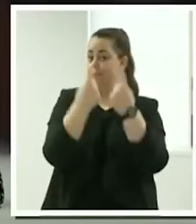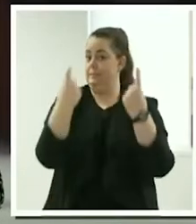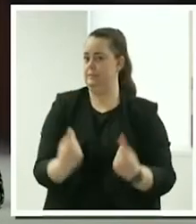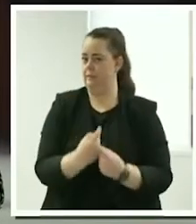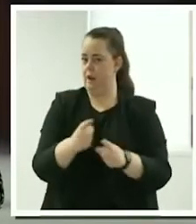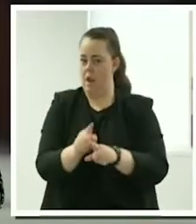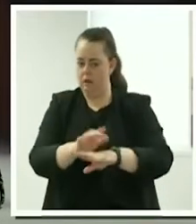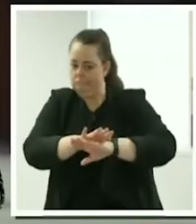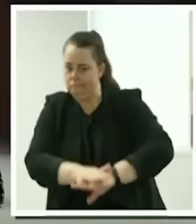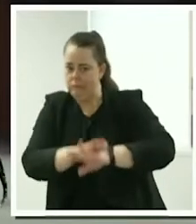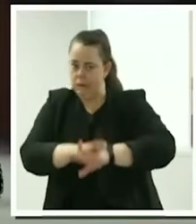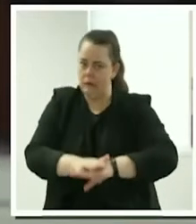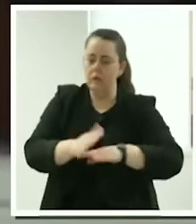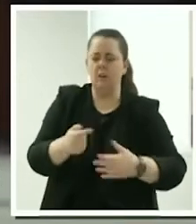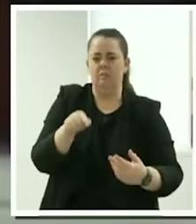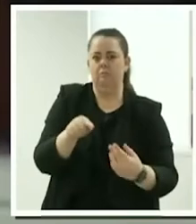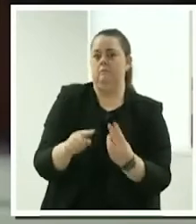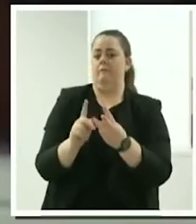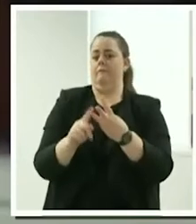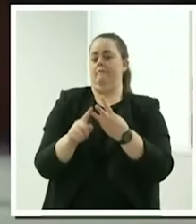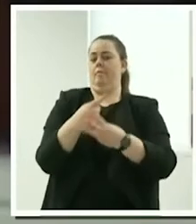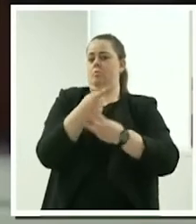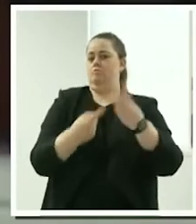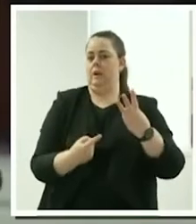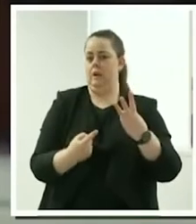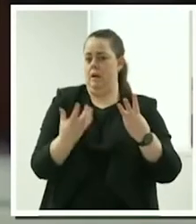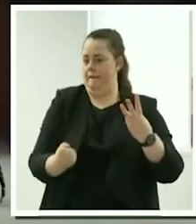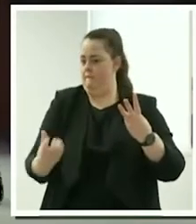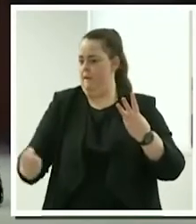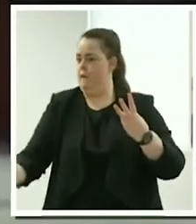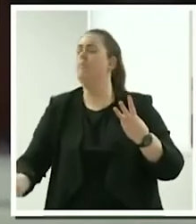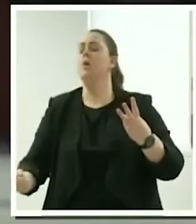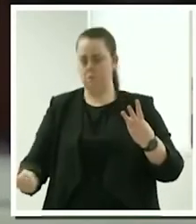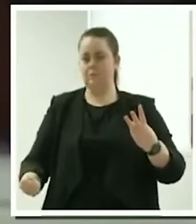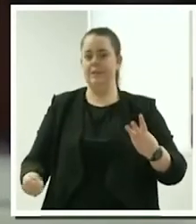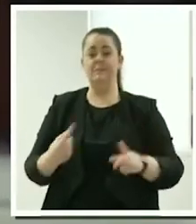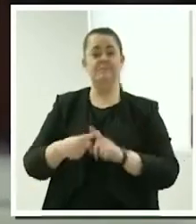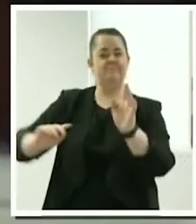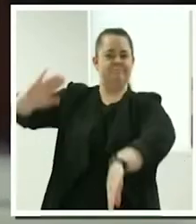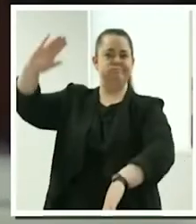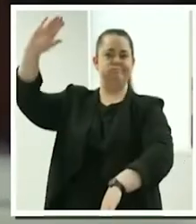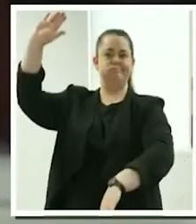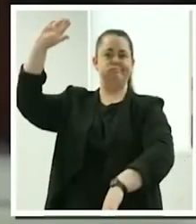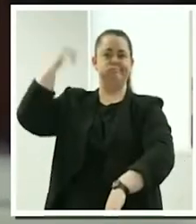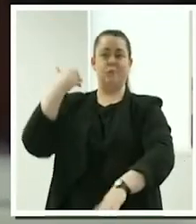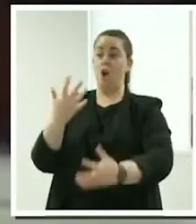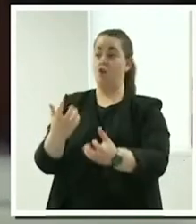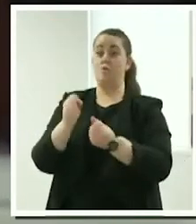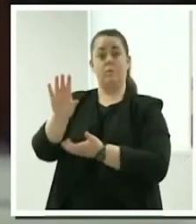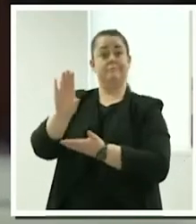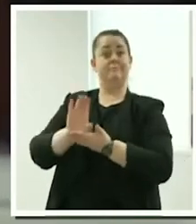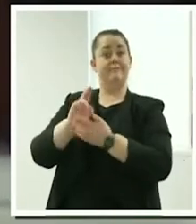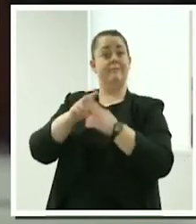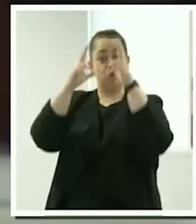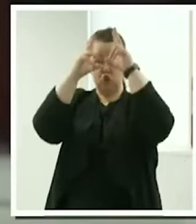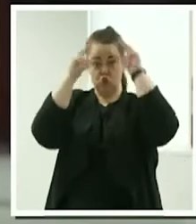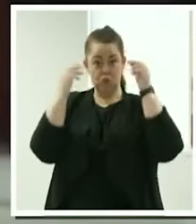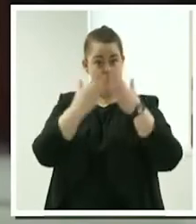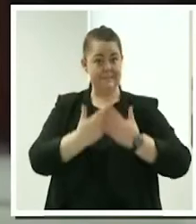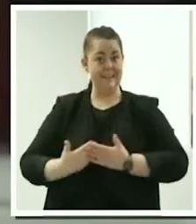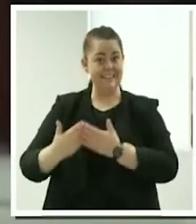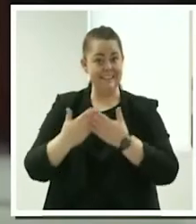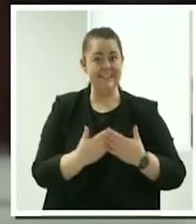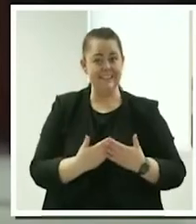I already had a bit of a nursing background. actually won a scholarship to do nursing. And,